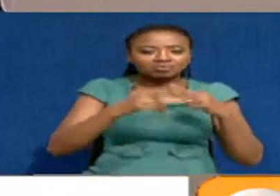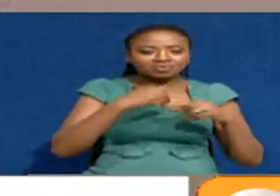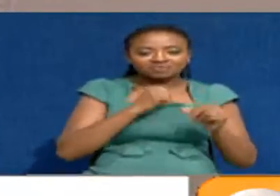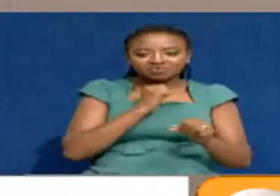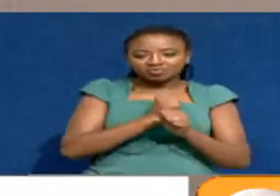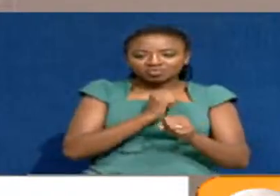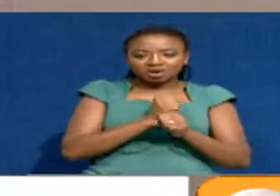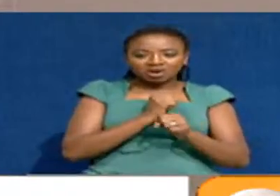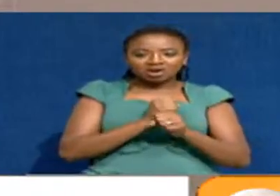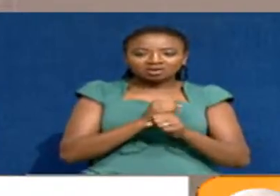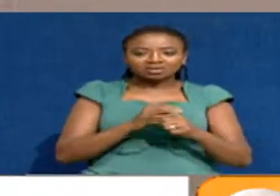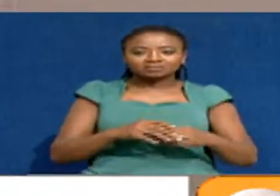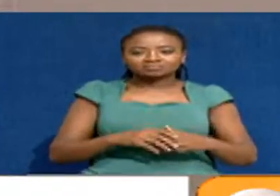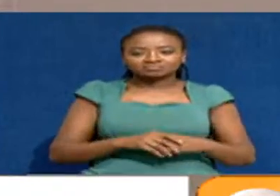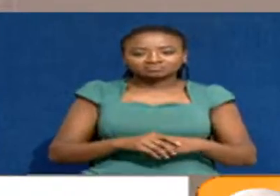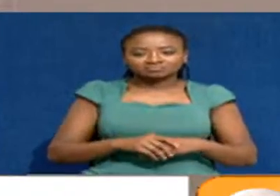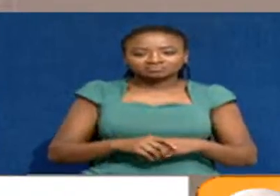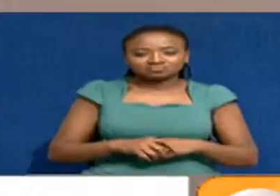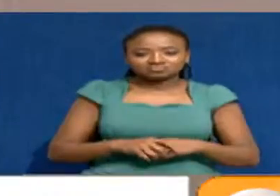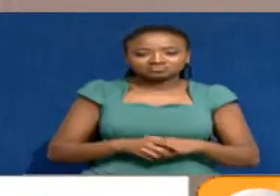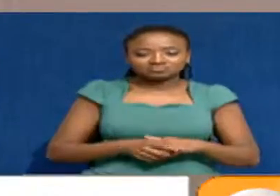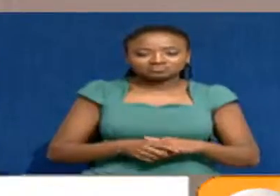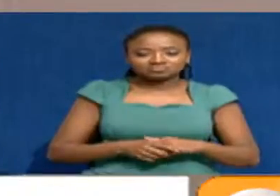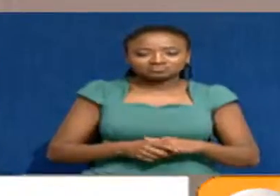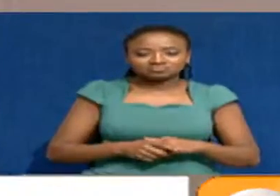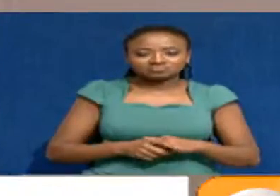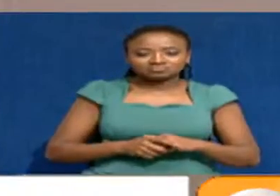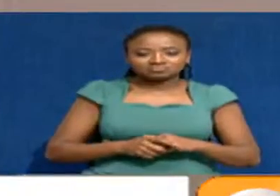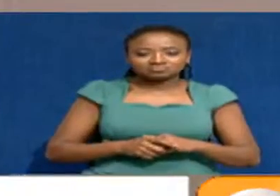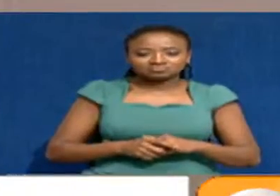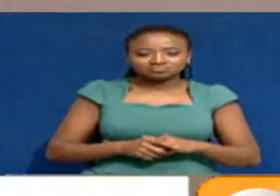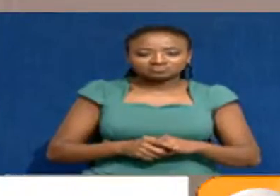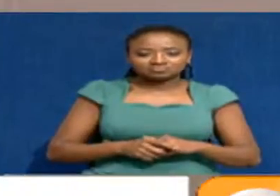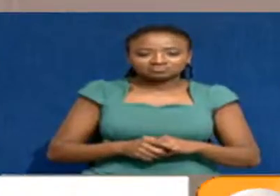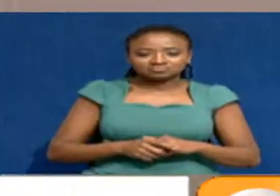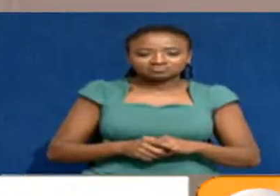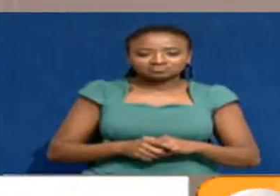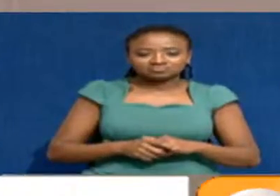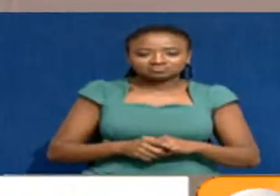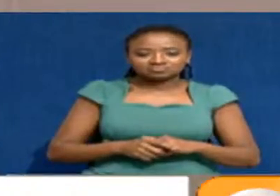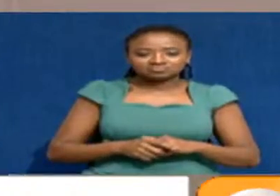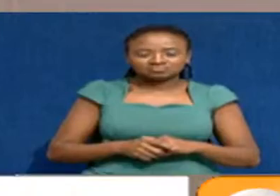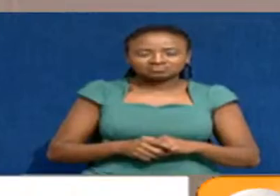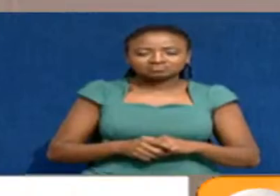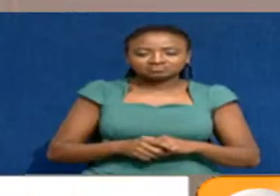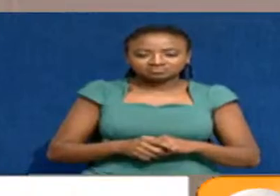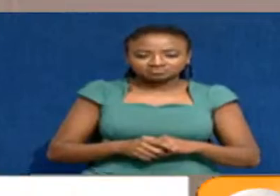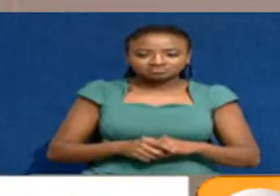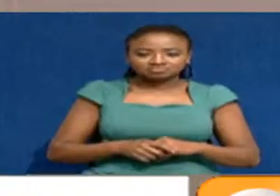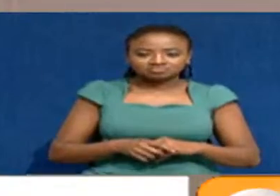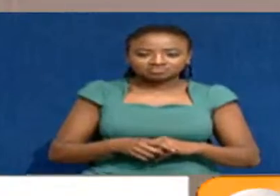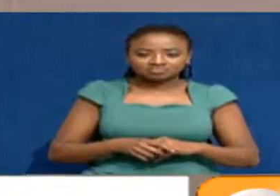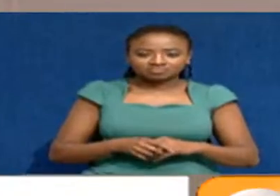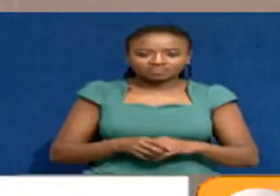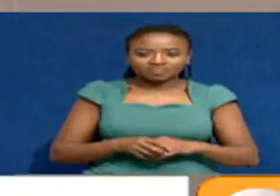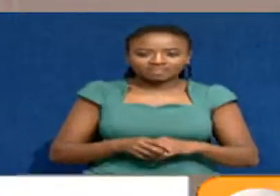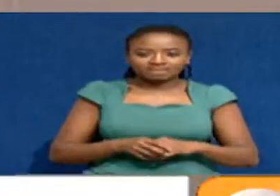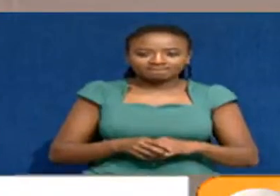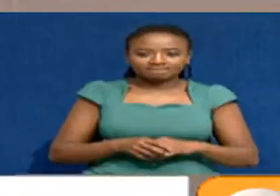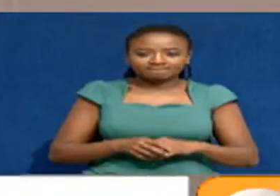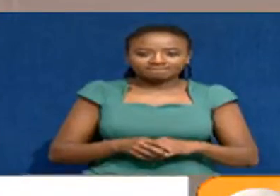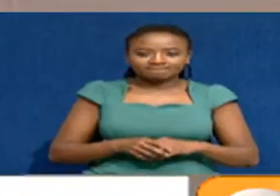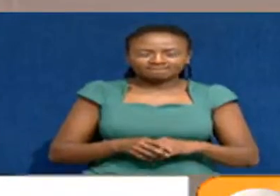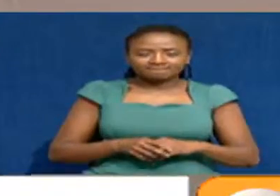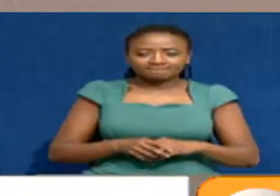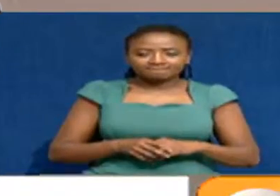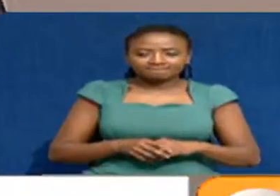of actual review of the boundaries, other than the preparations which they were already involved in. Because the accurate tutors, they are already preparing for those of that